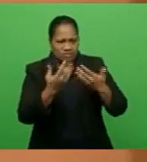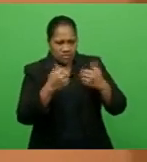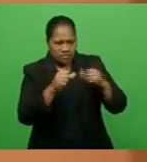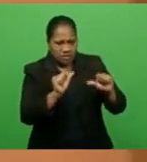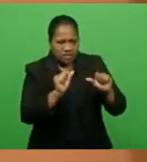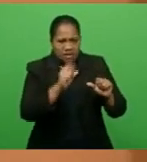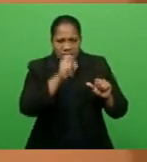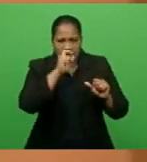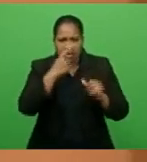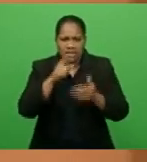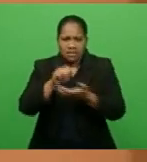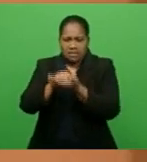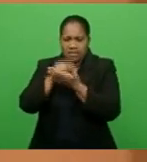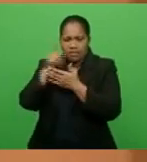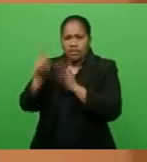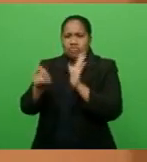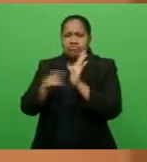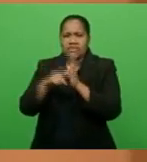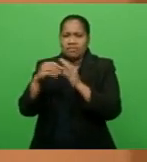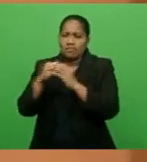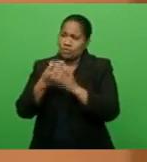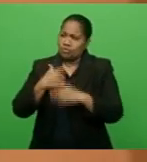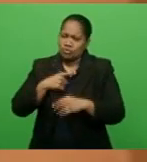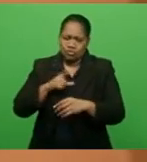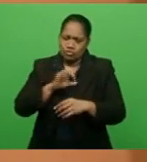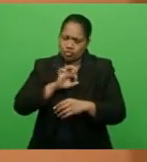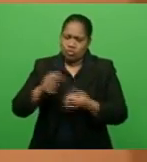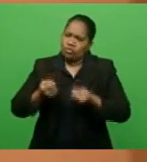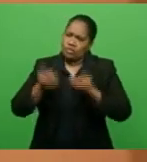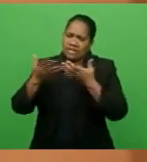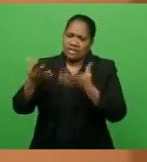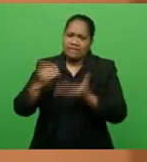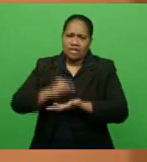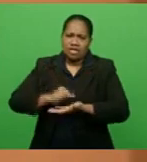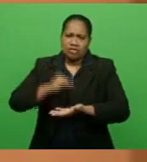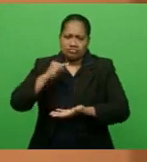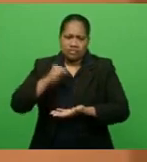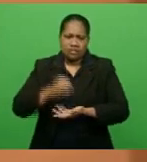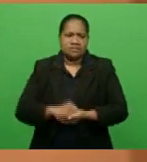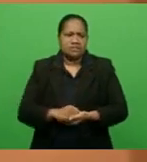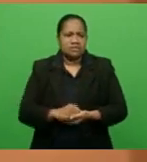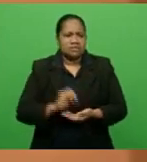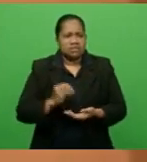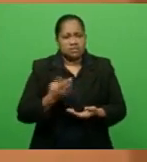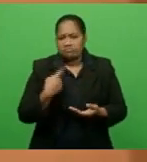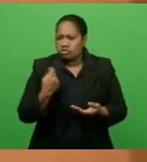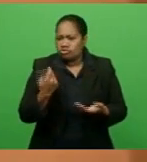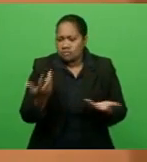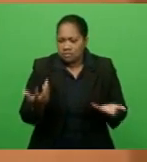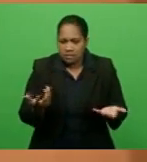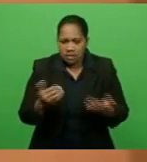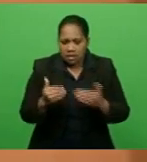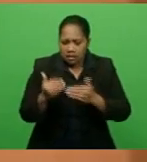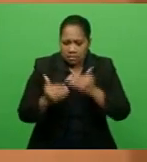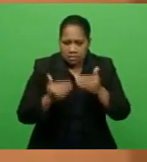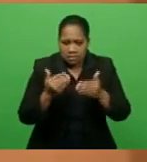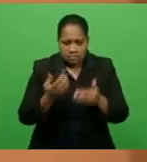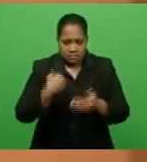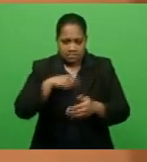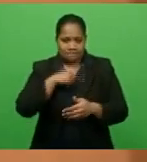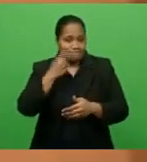it to save banks because we don't give them any interest on that. Sooner or later they'll land. So, you know, hopefully, you we will see some